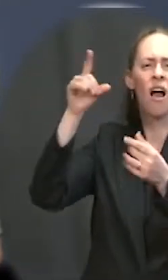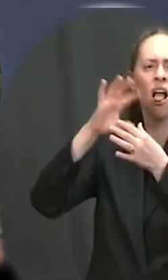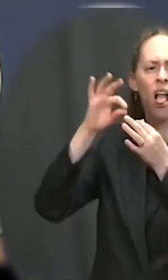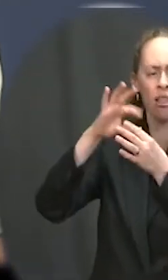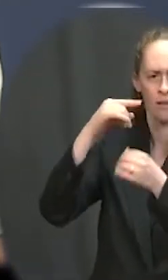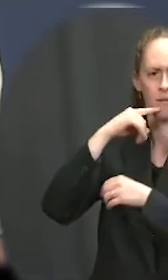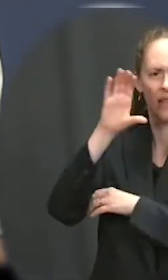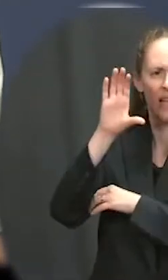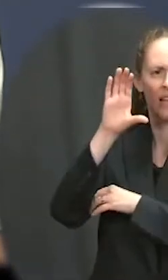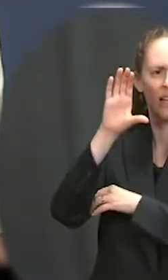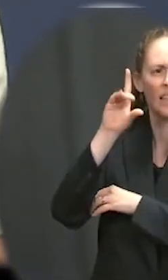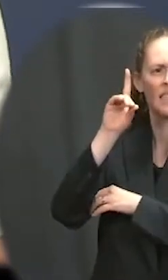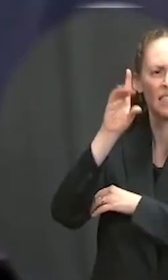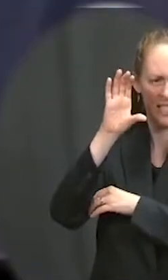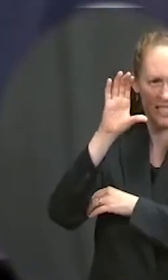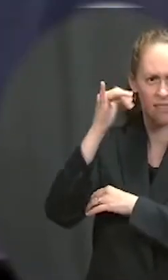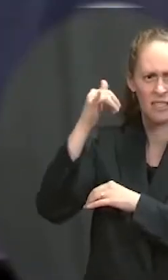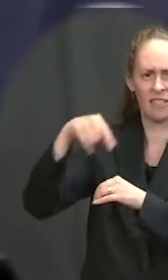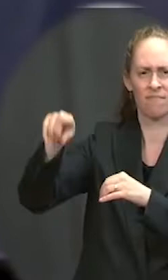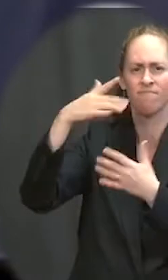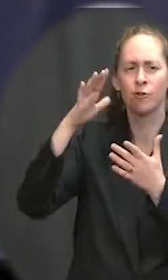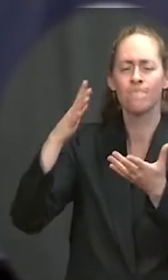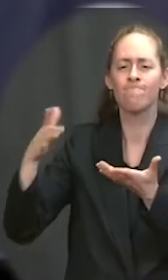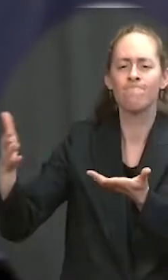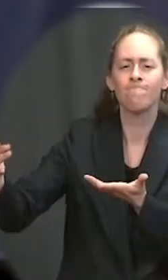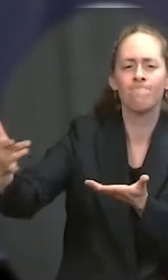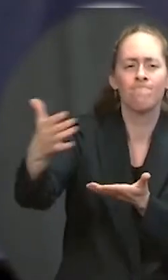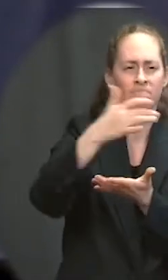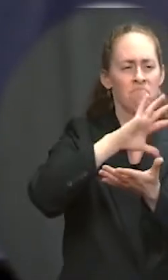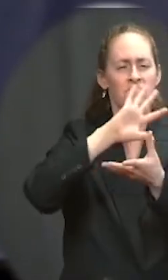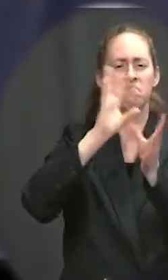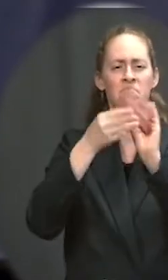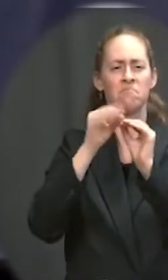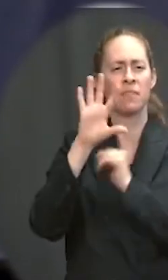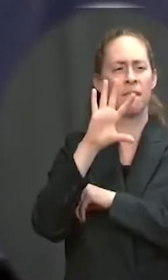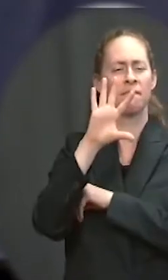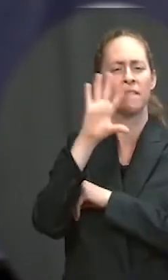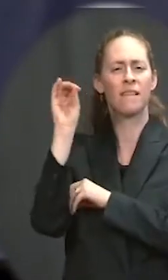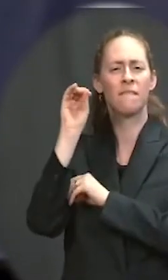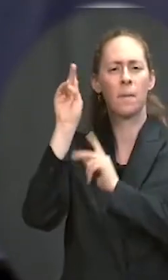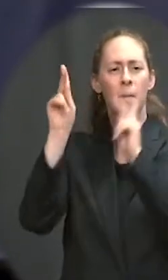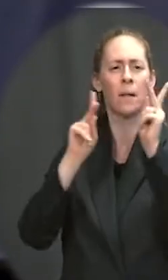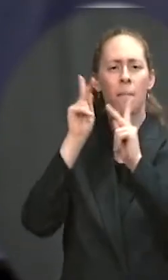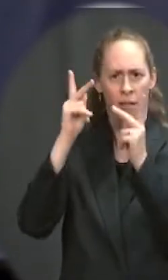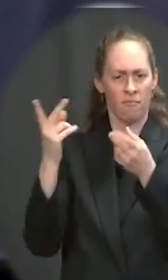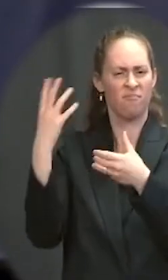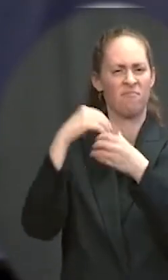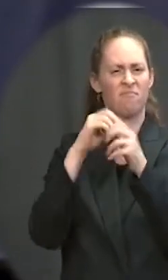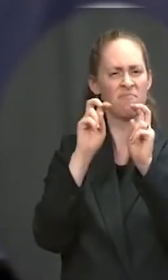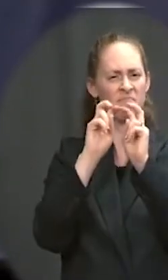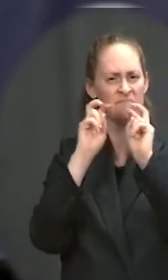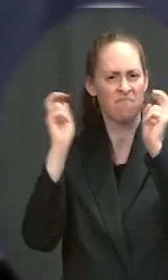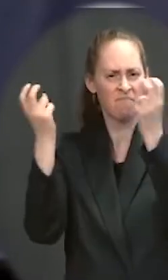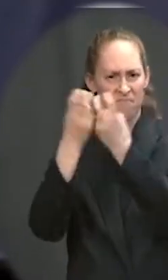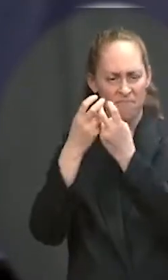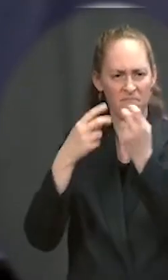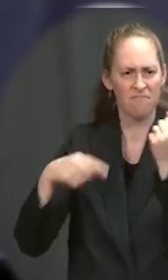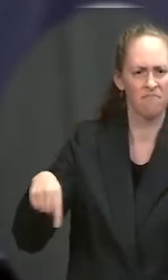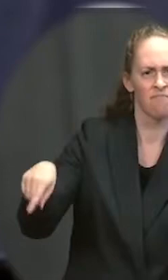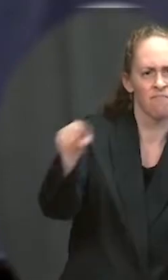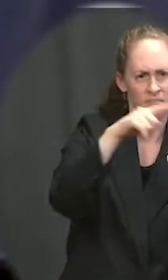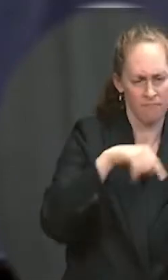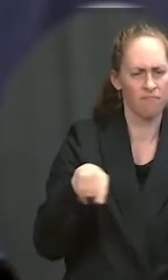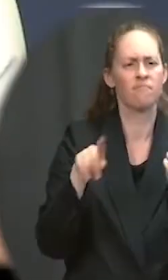coming up with these guidelines for reopening schools. in addition to the teachers union, the American Federation of Teachers, who are these other roughly 50